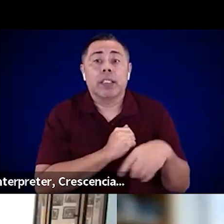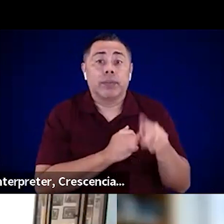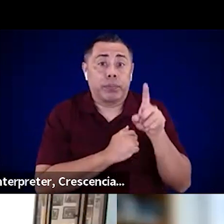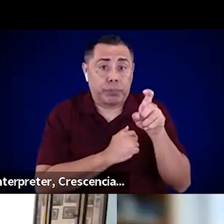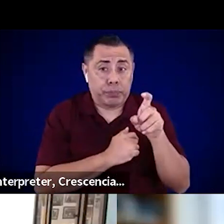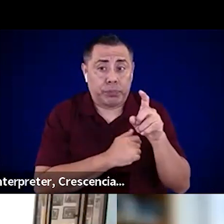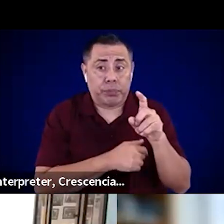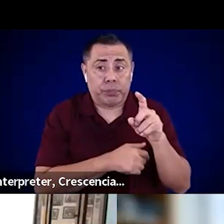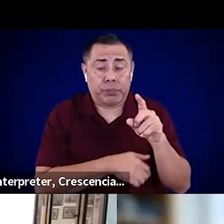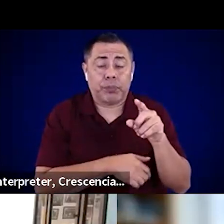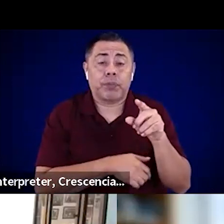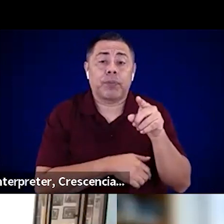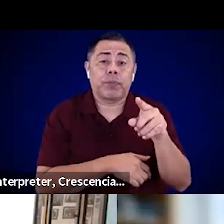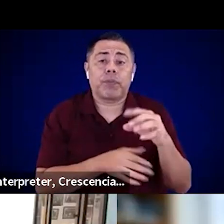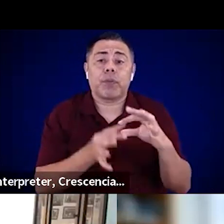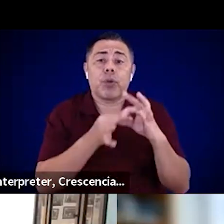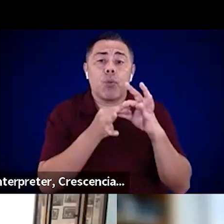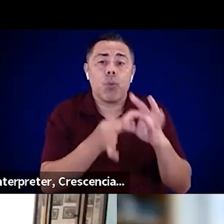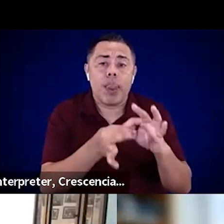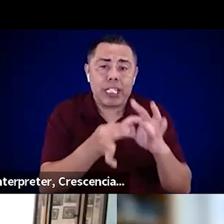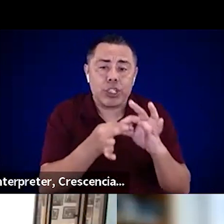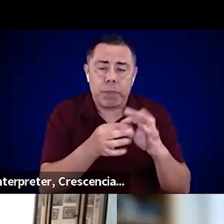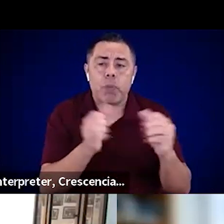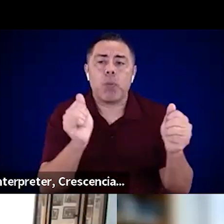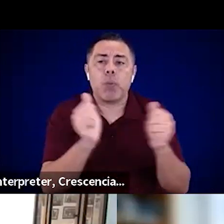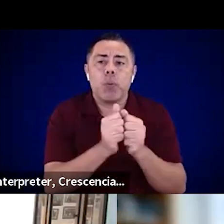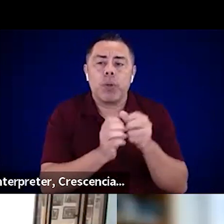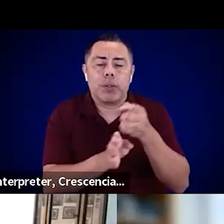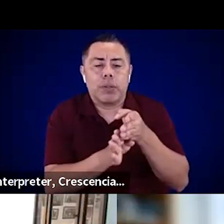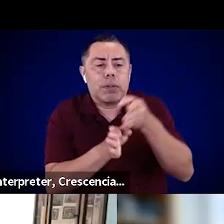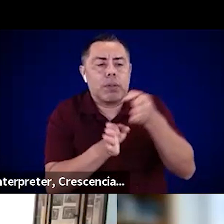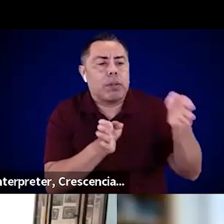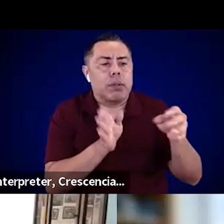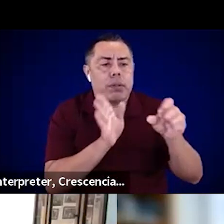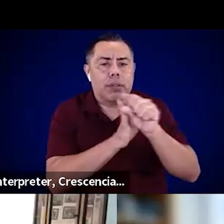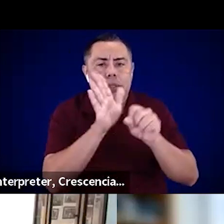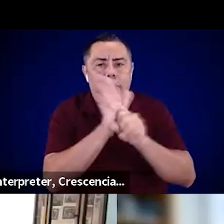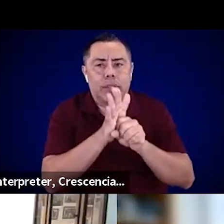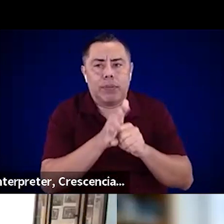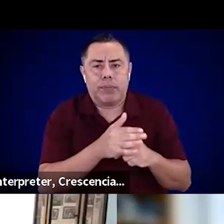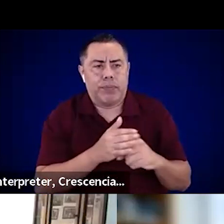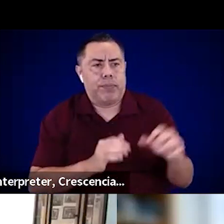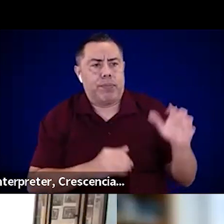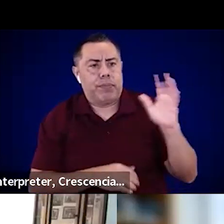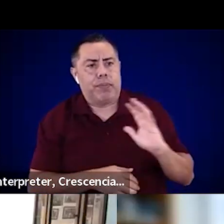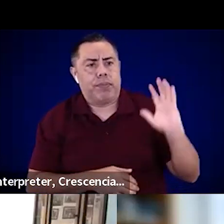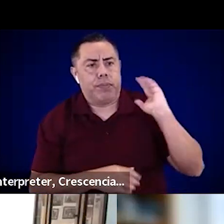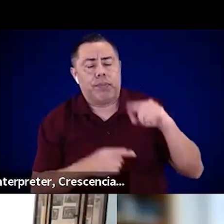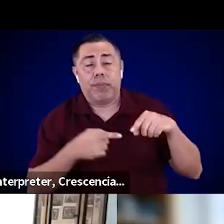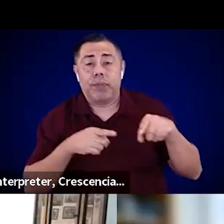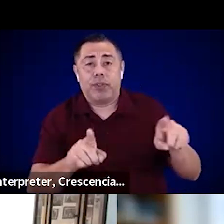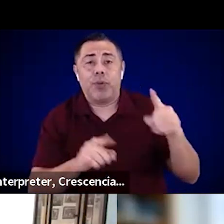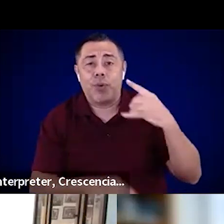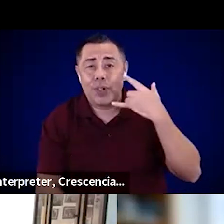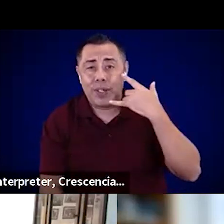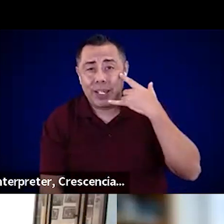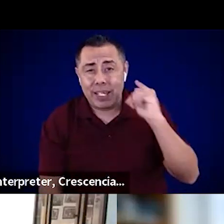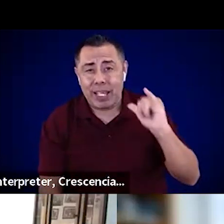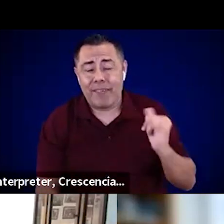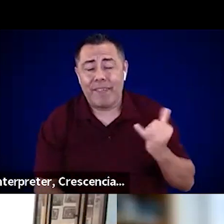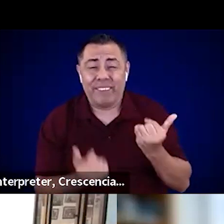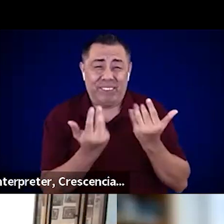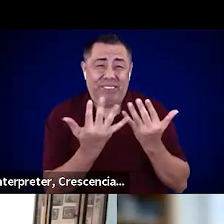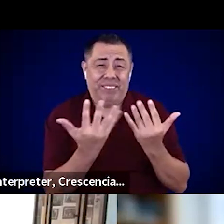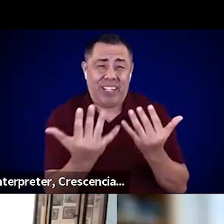relationship with our sister states. You know, during the Calville fire, for instance, when Californians were evacuating